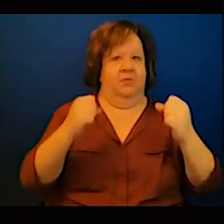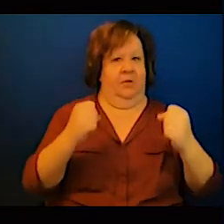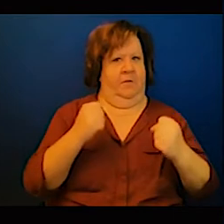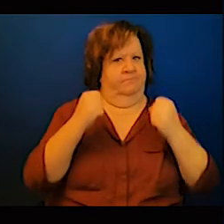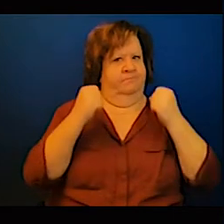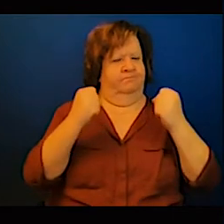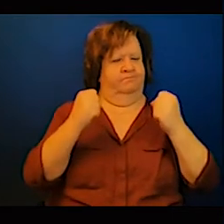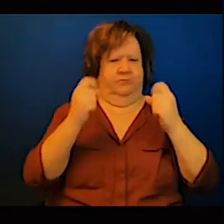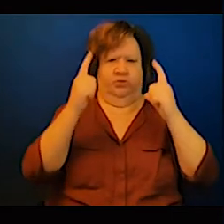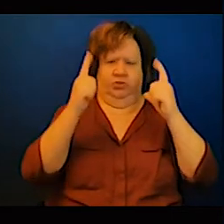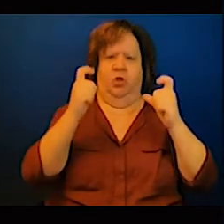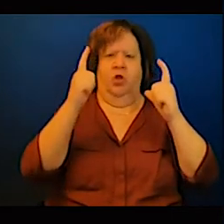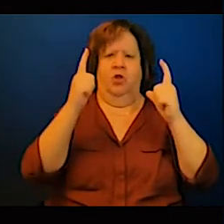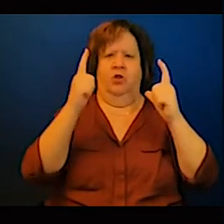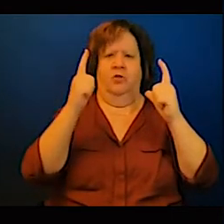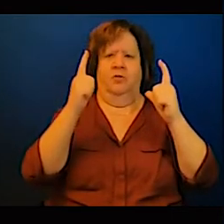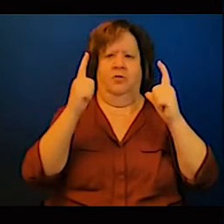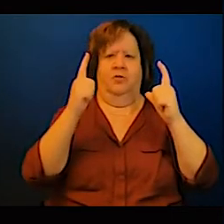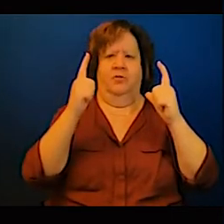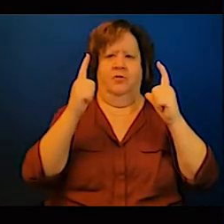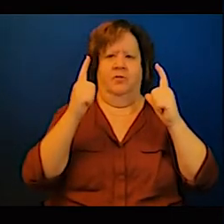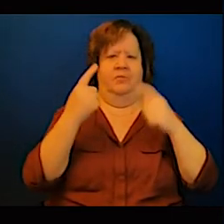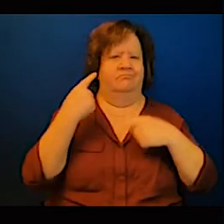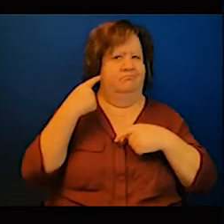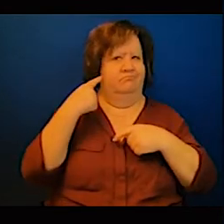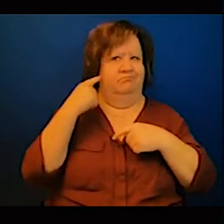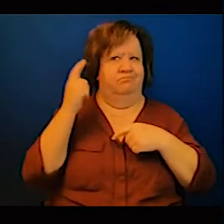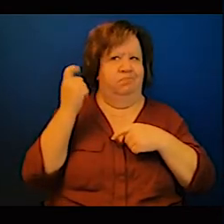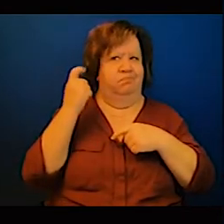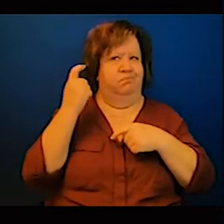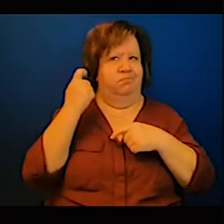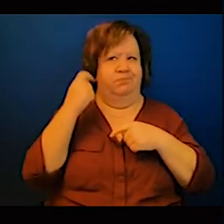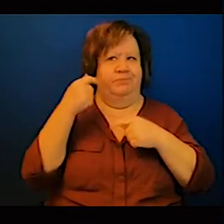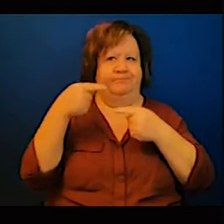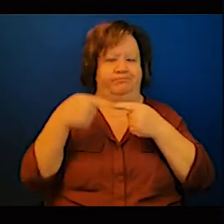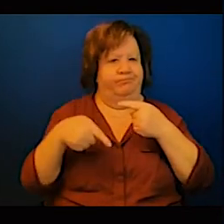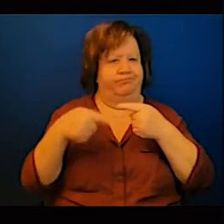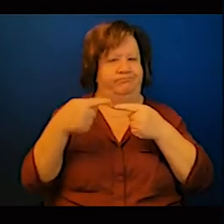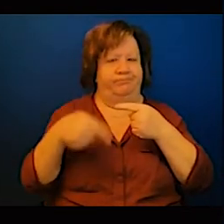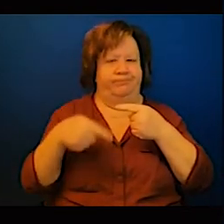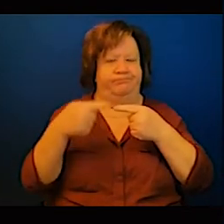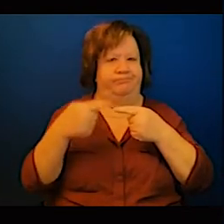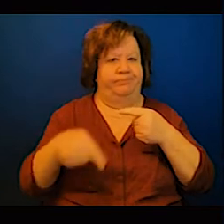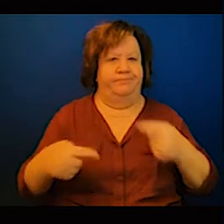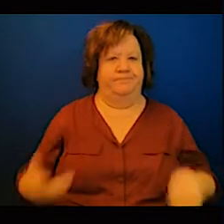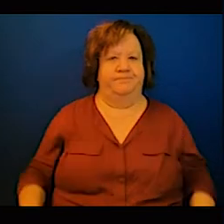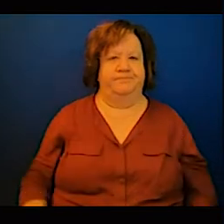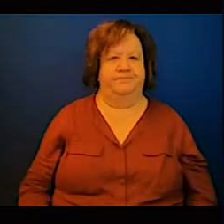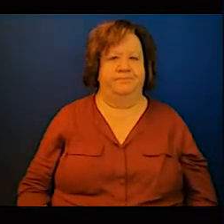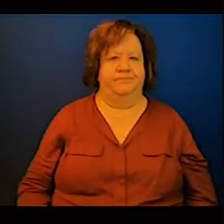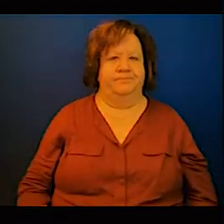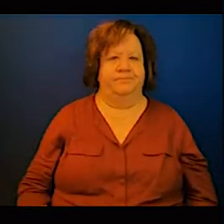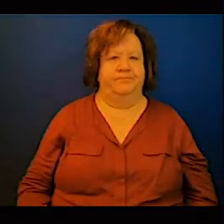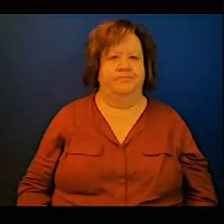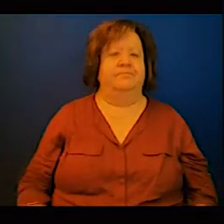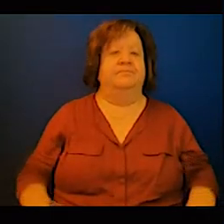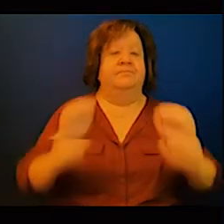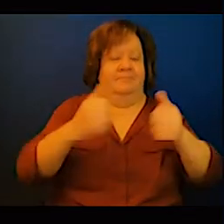...Country, where I am here, I'm in Lesotho, and I'm advising government on the energy reforms. So, on the energy sector reform.